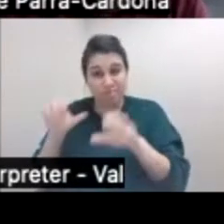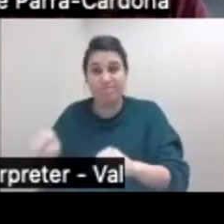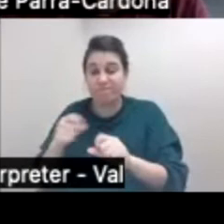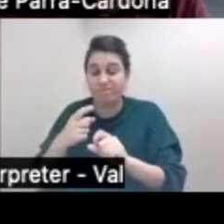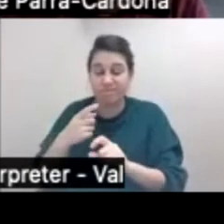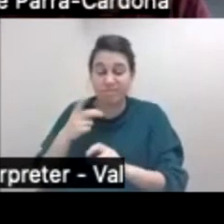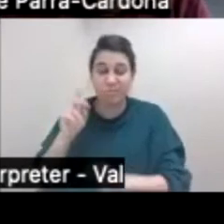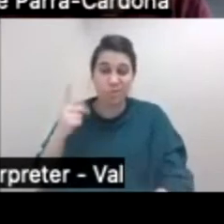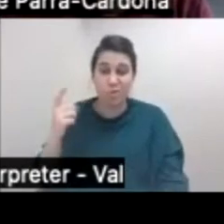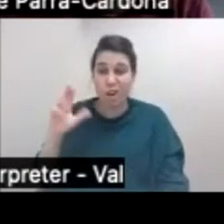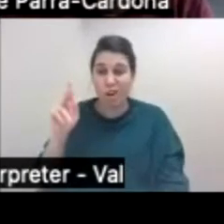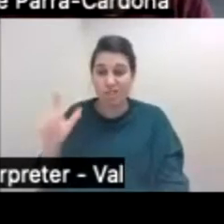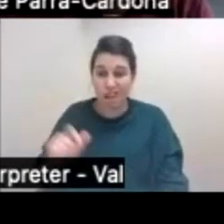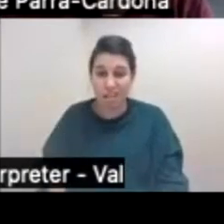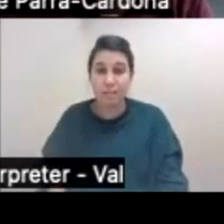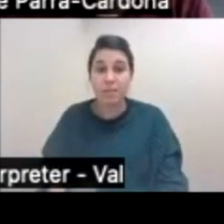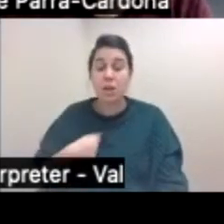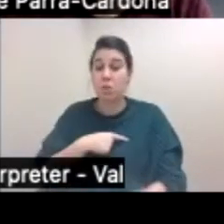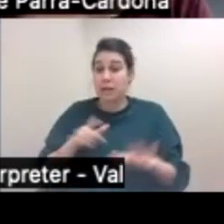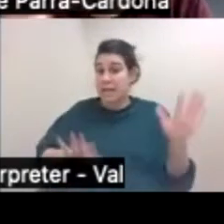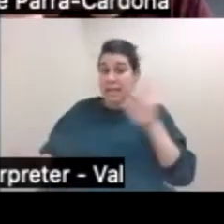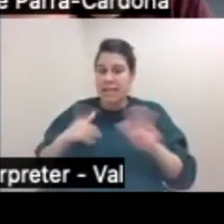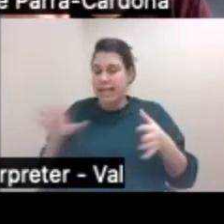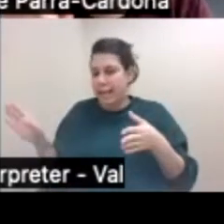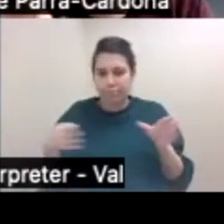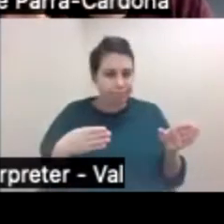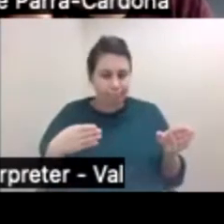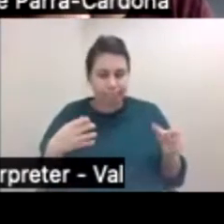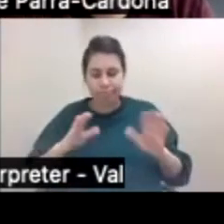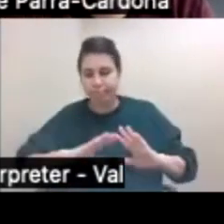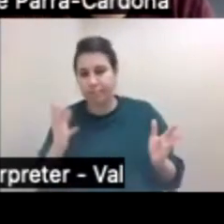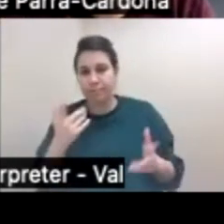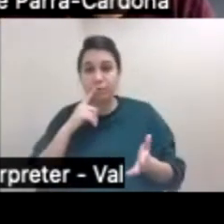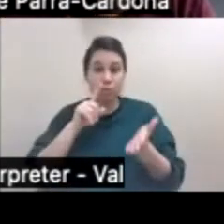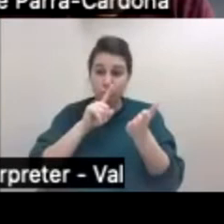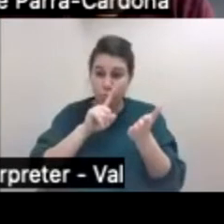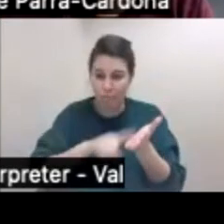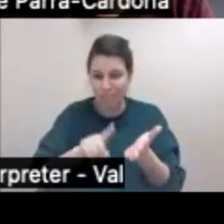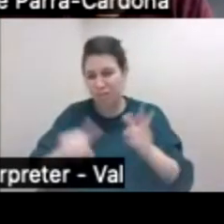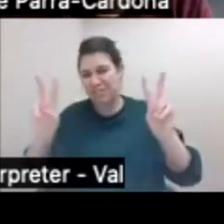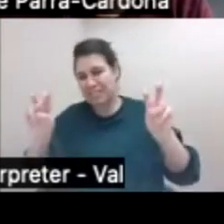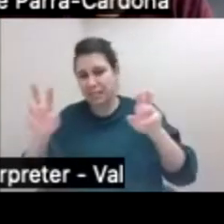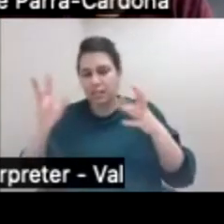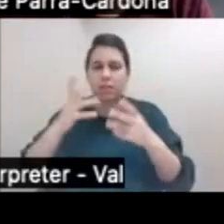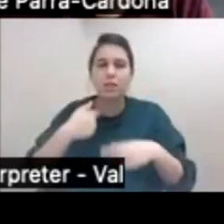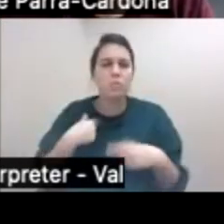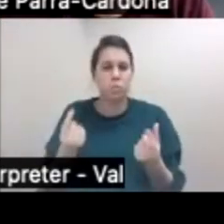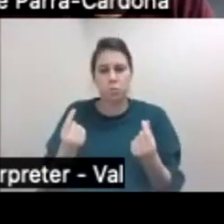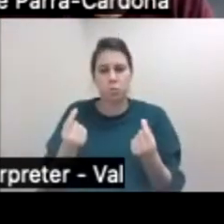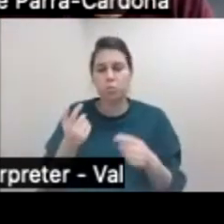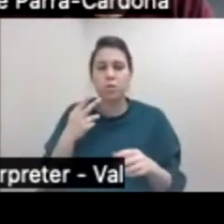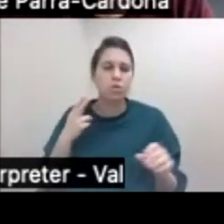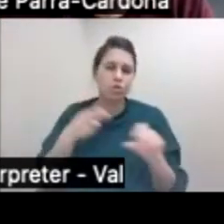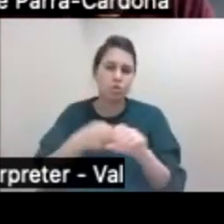So we ended up completely shifting gears. We didn't do the research, quote unquote, but what we did was to join